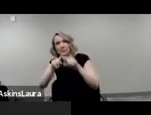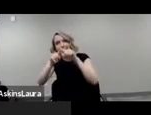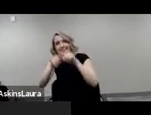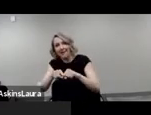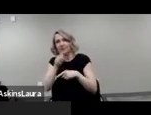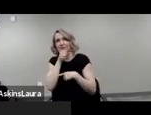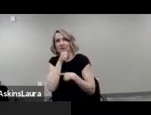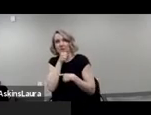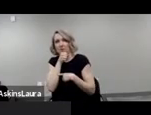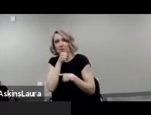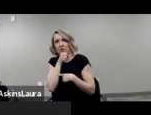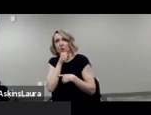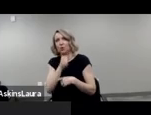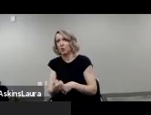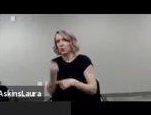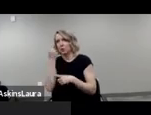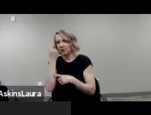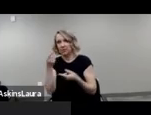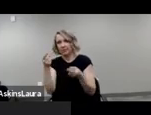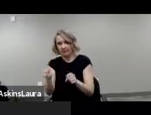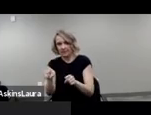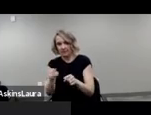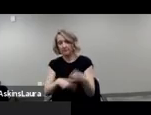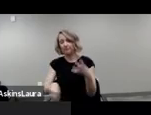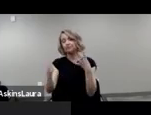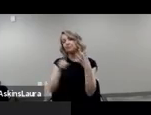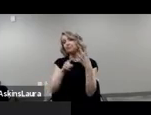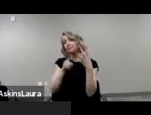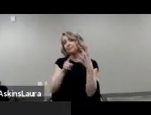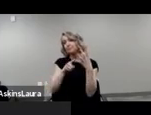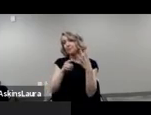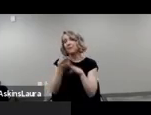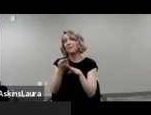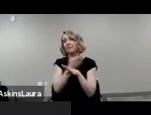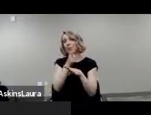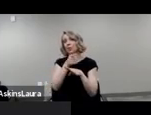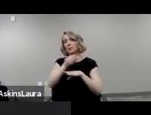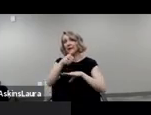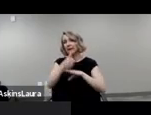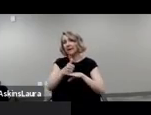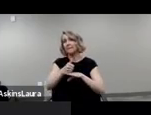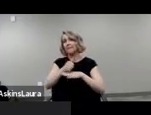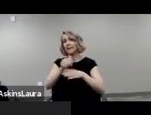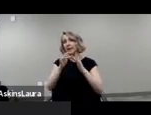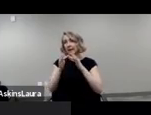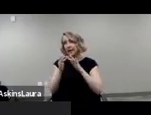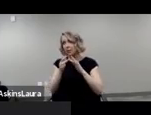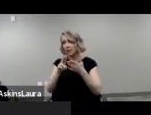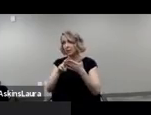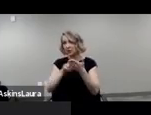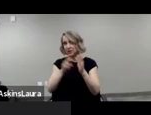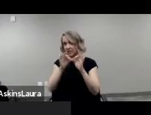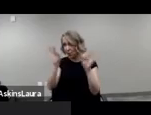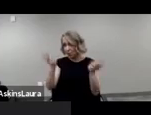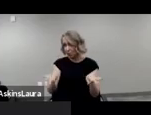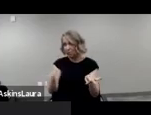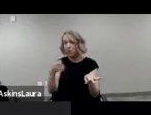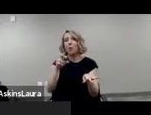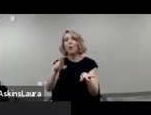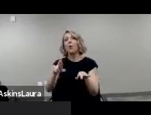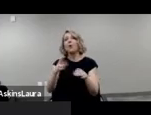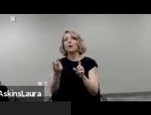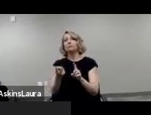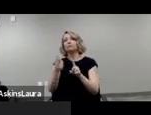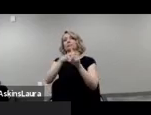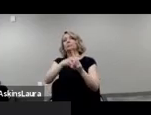understand what's happening. Four, before you create an online registration form or subscribe to a service